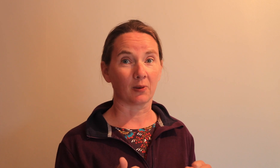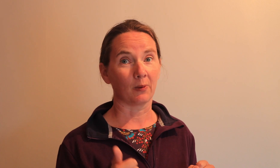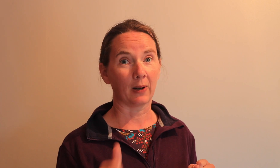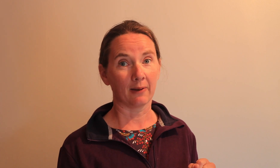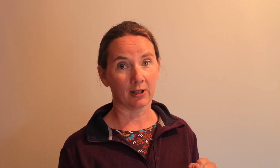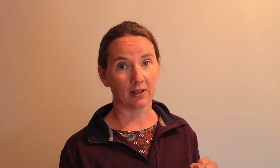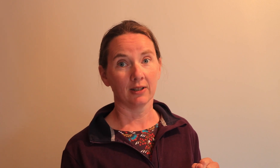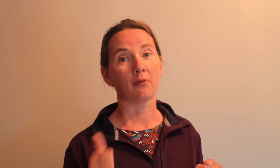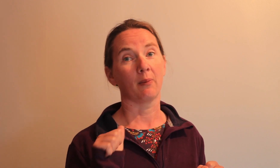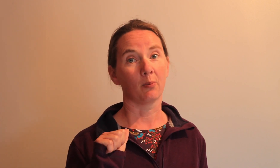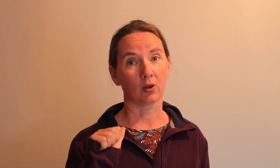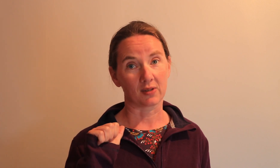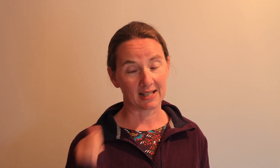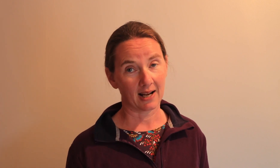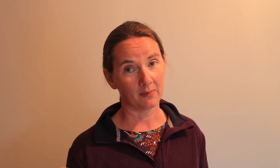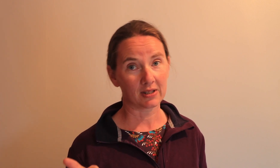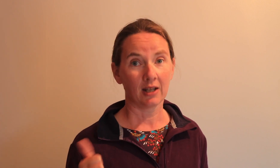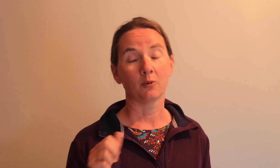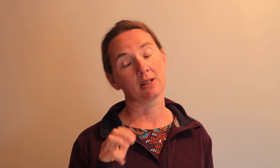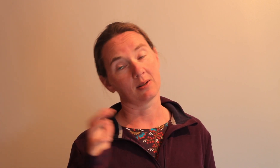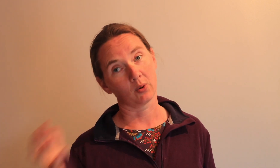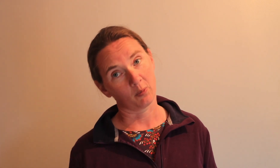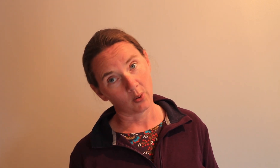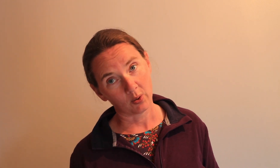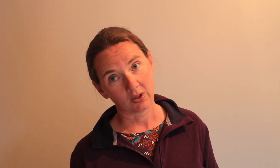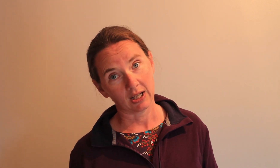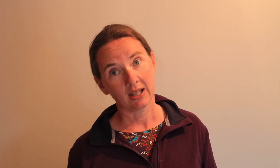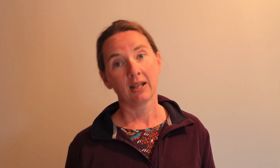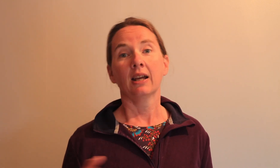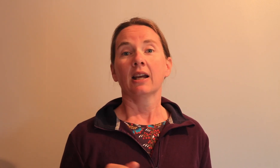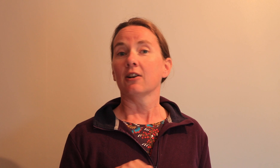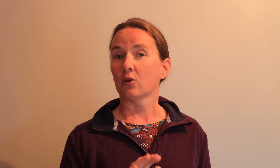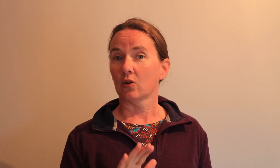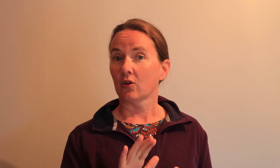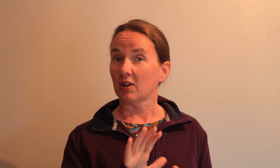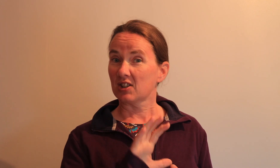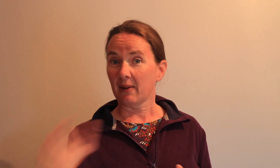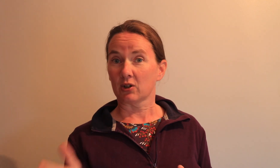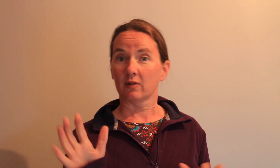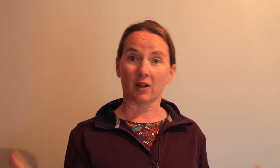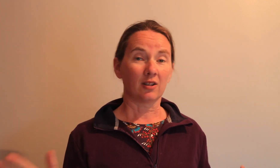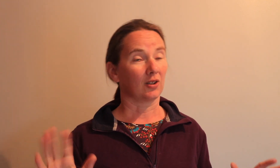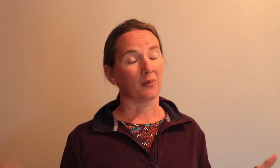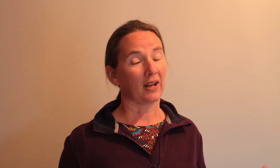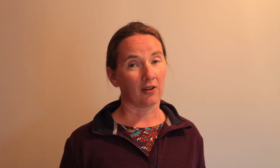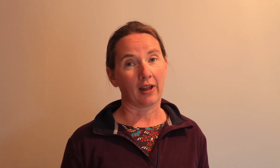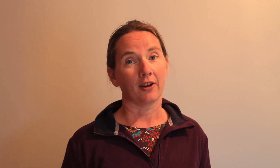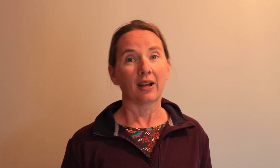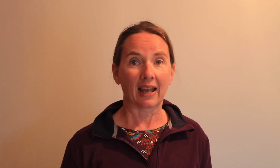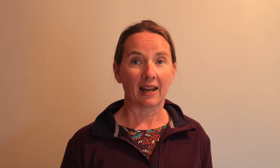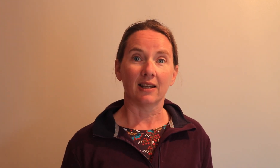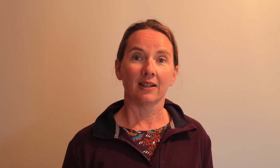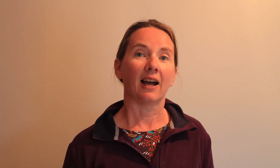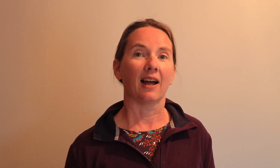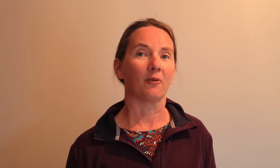memory verse from the Bible from the book of Psalms which is a book of poetry know that chapter verse you can find all